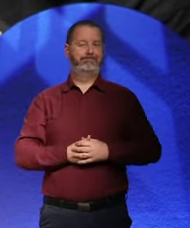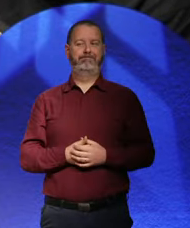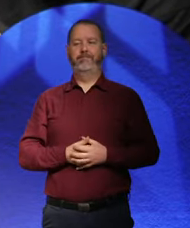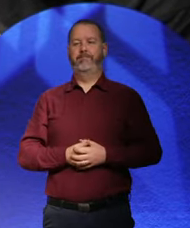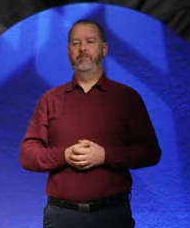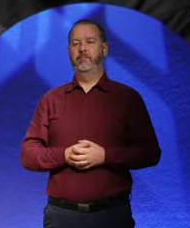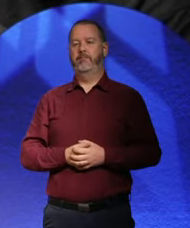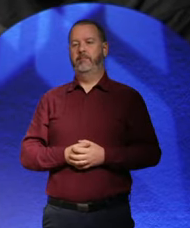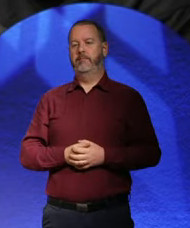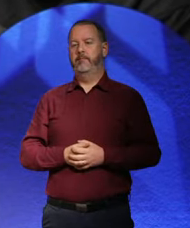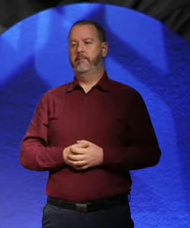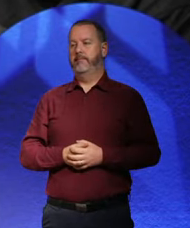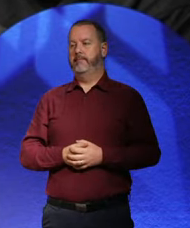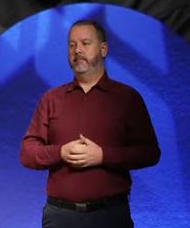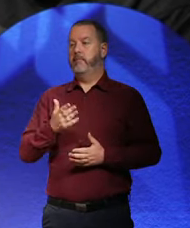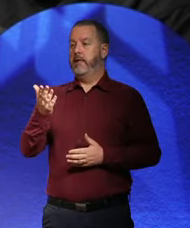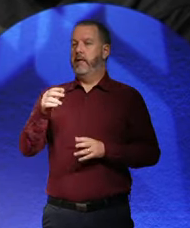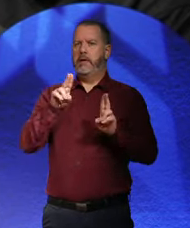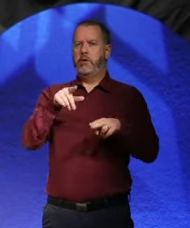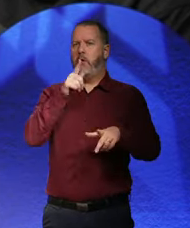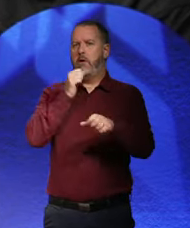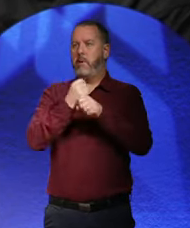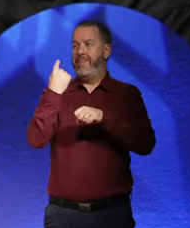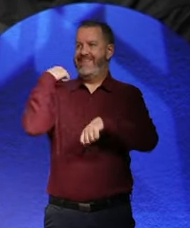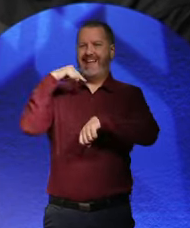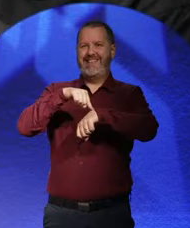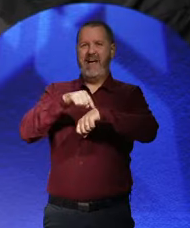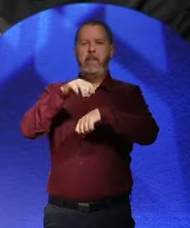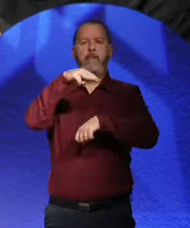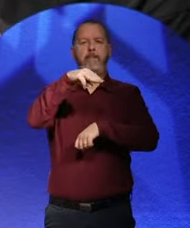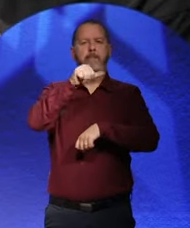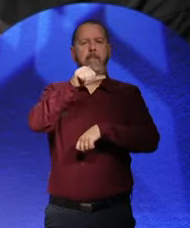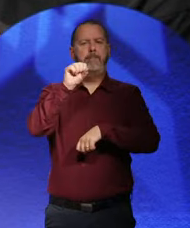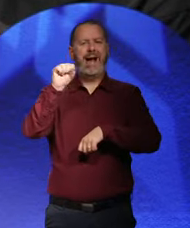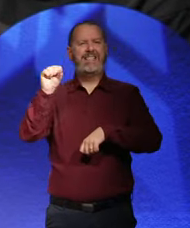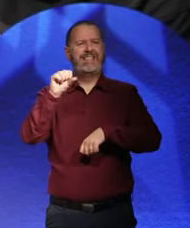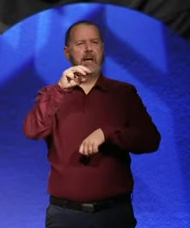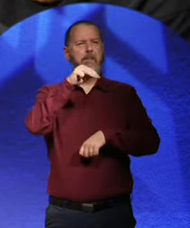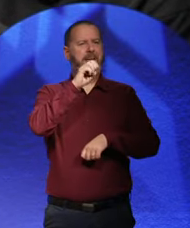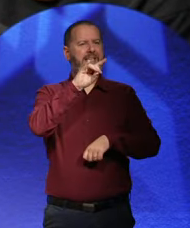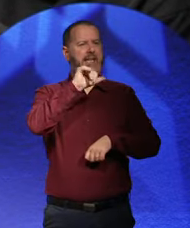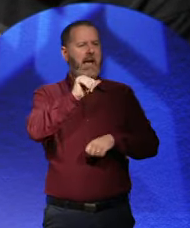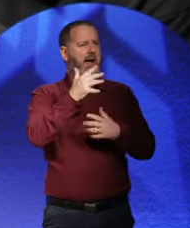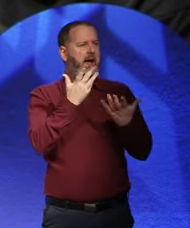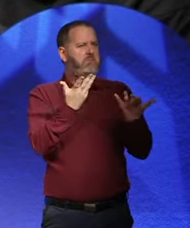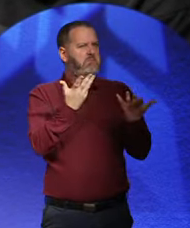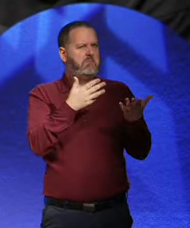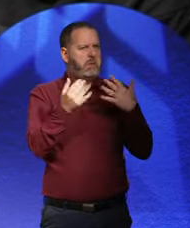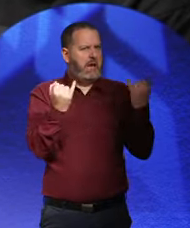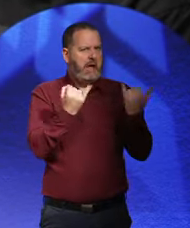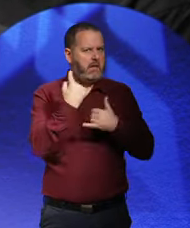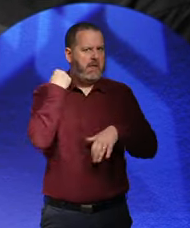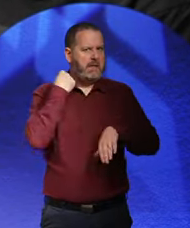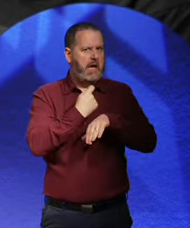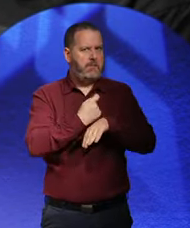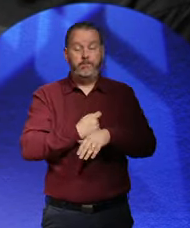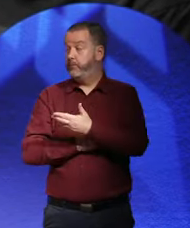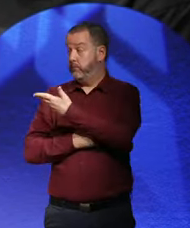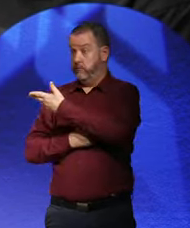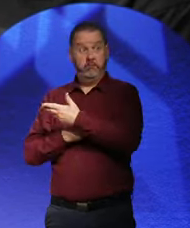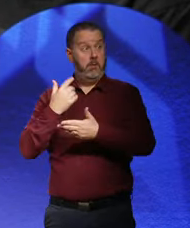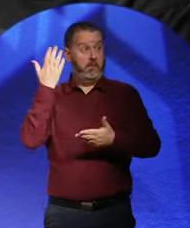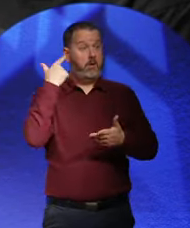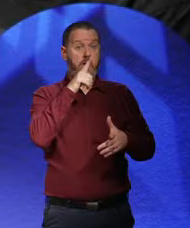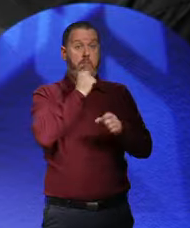Can you talk about the nature of the mass media in the period? I think, I mentioned it with the propaganda,